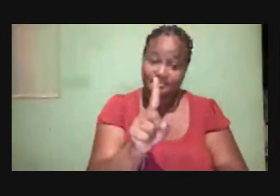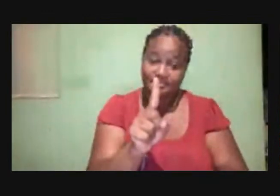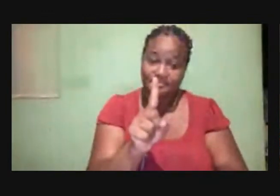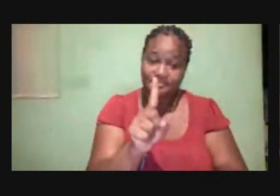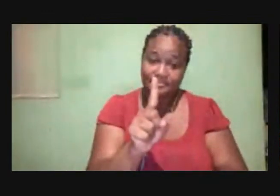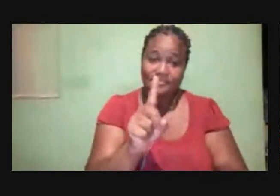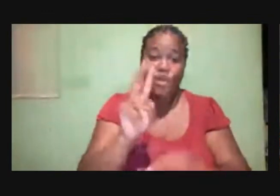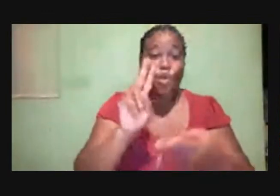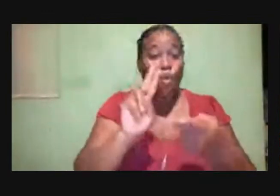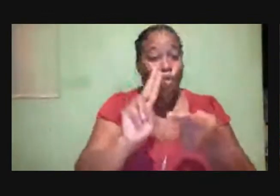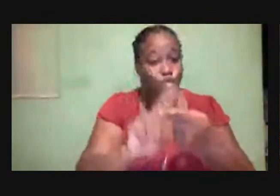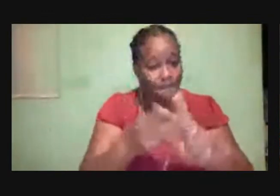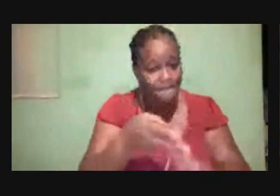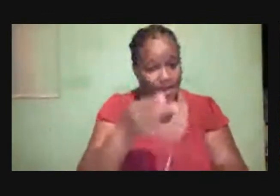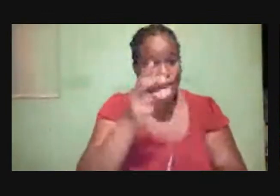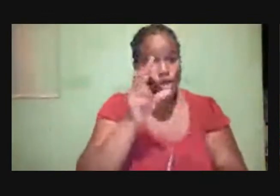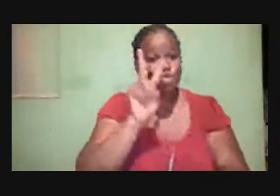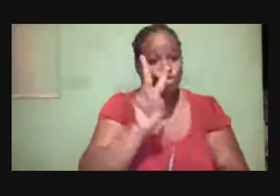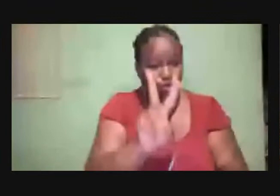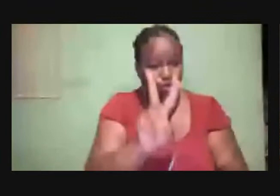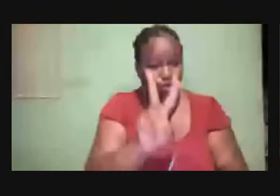Question number two.